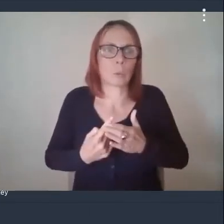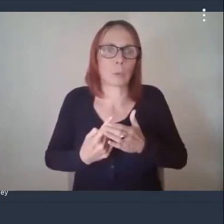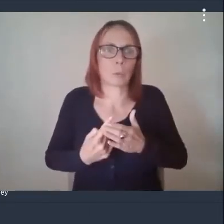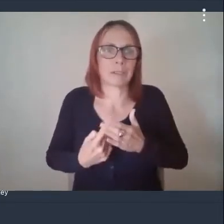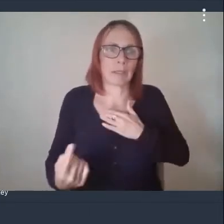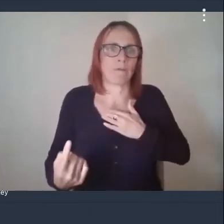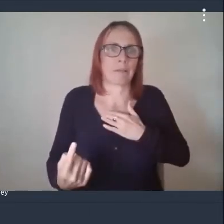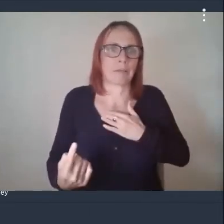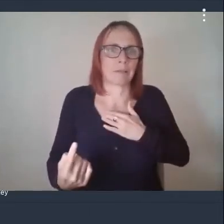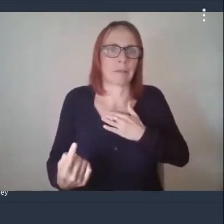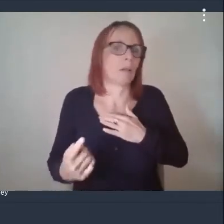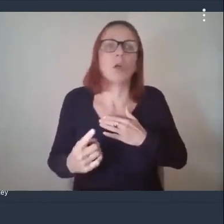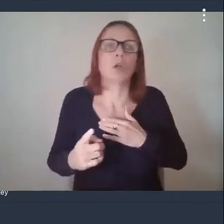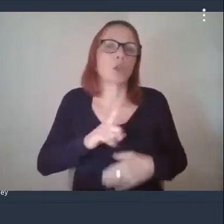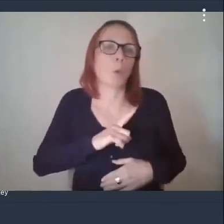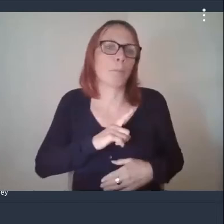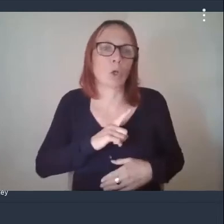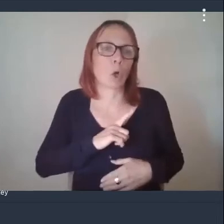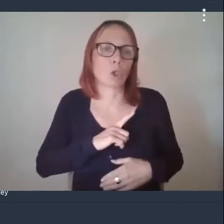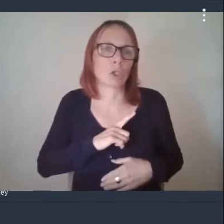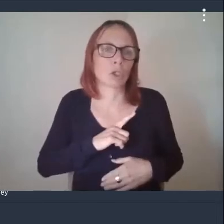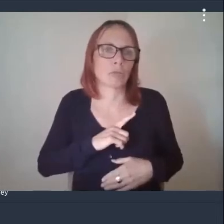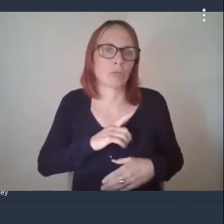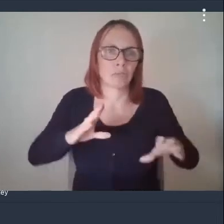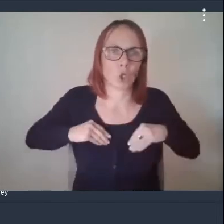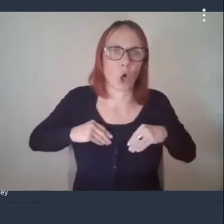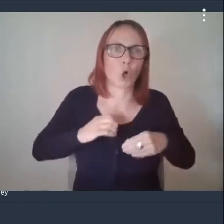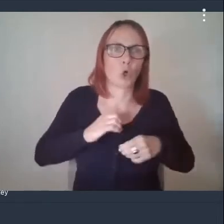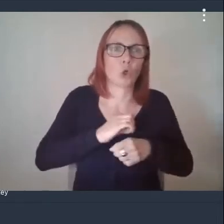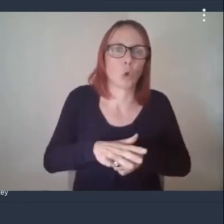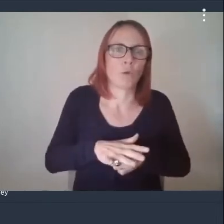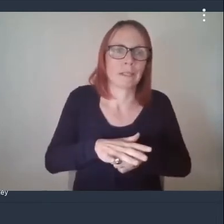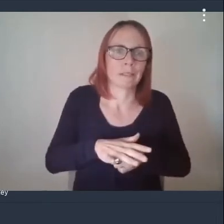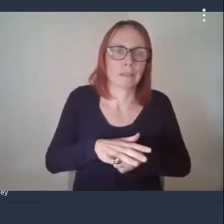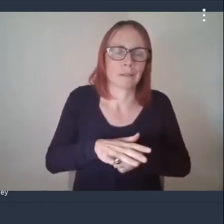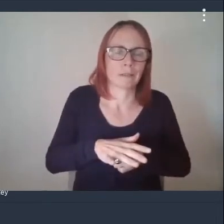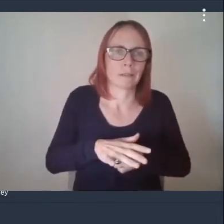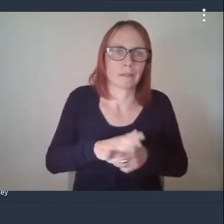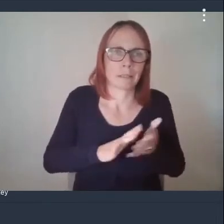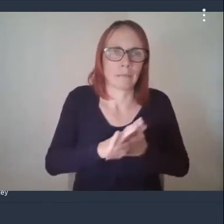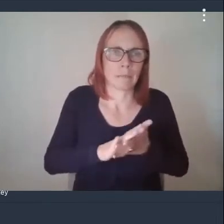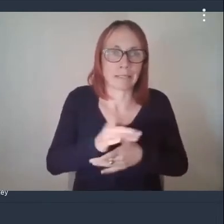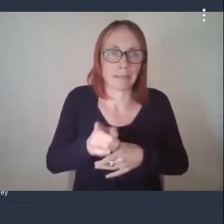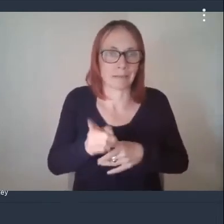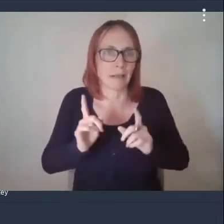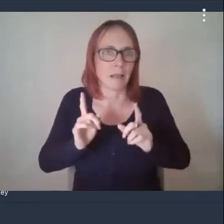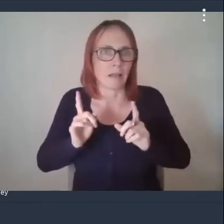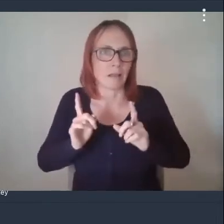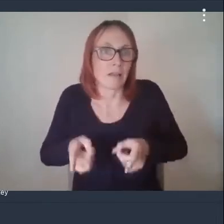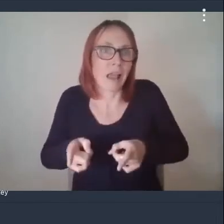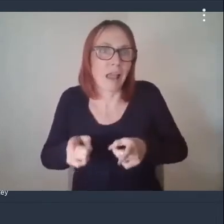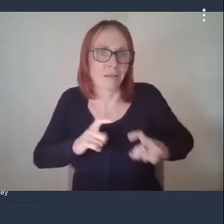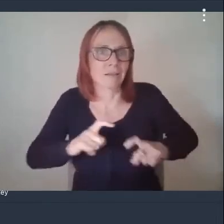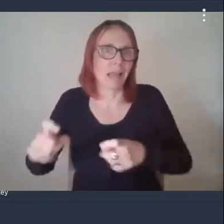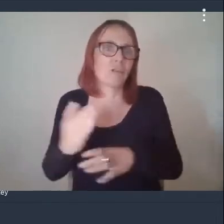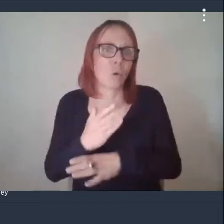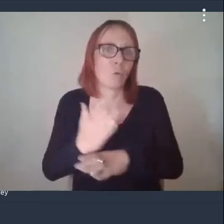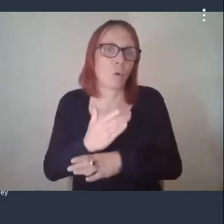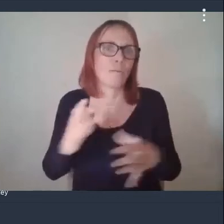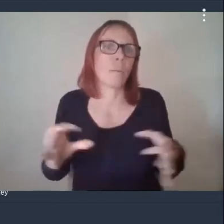basis that somebody is infected um so that they can stall you know and it's not affecting their health so they can still work from home